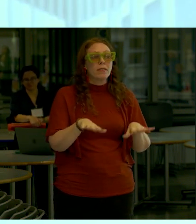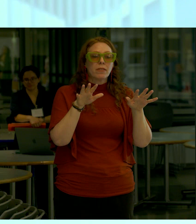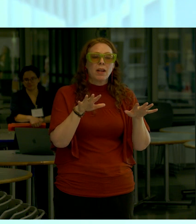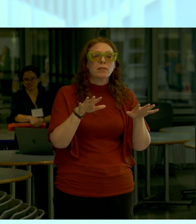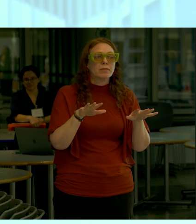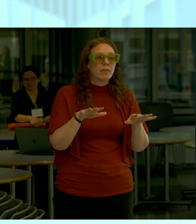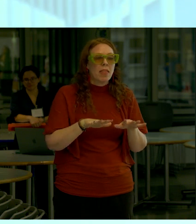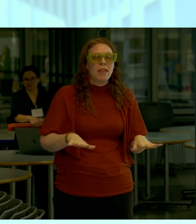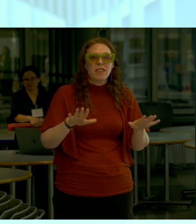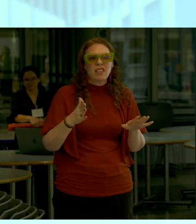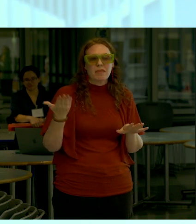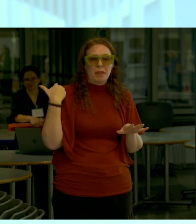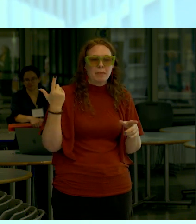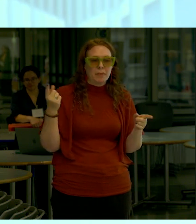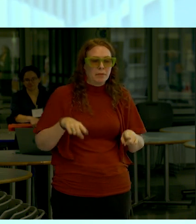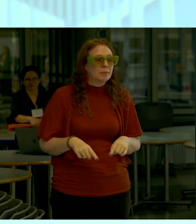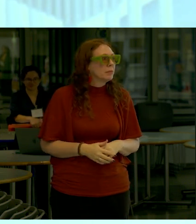and everything else like has occurred during sanding